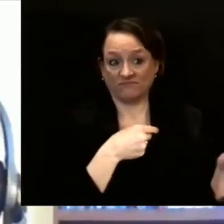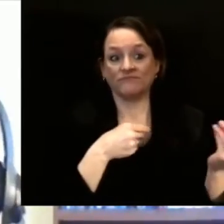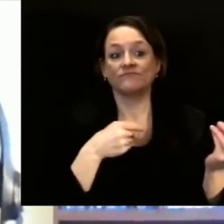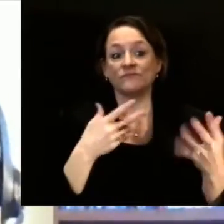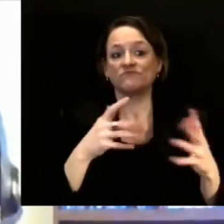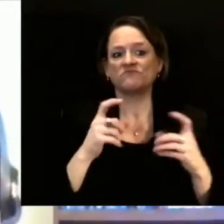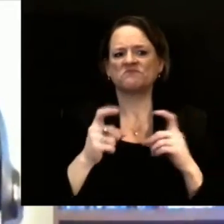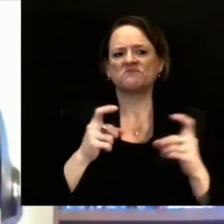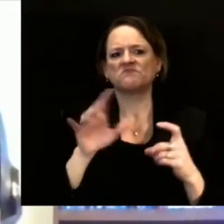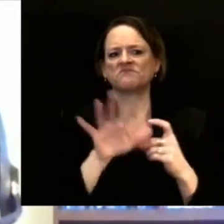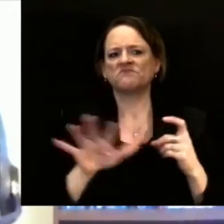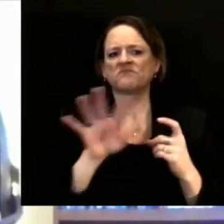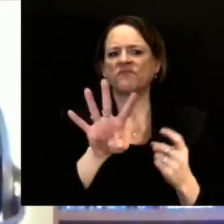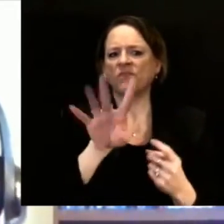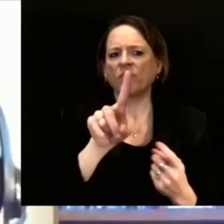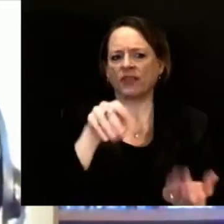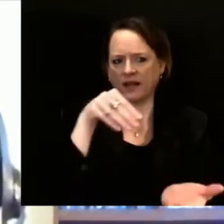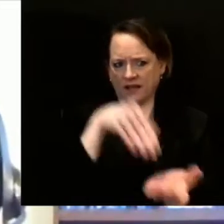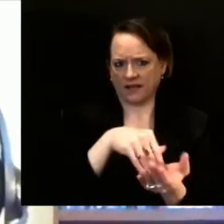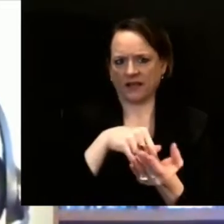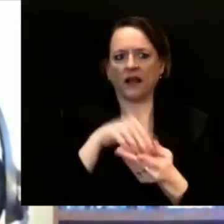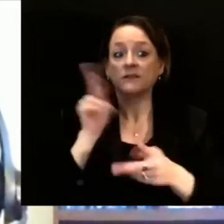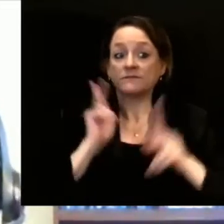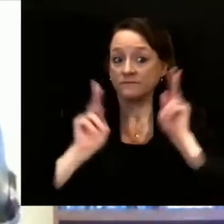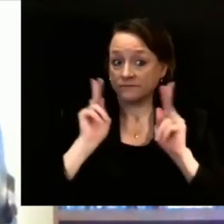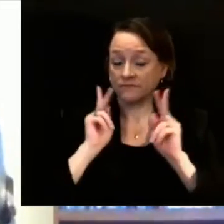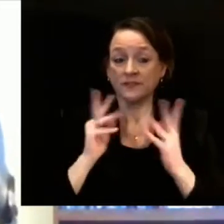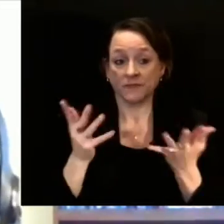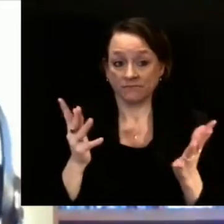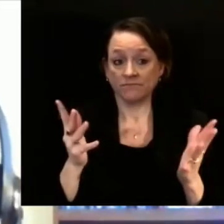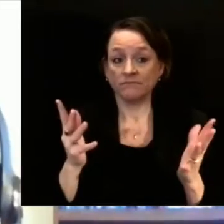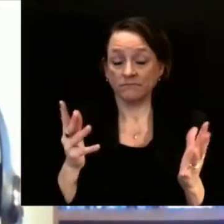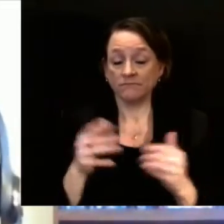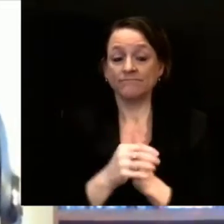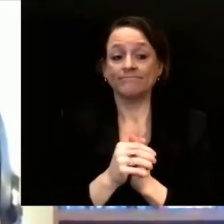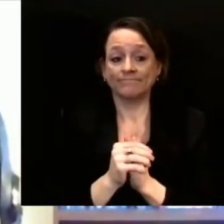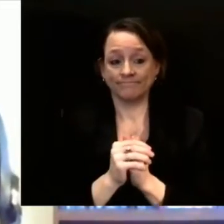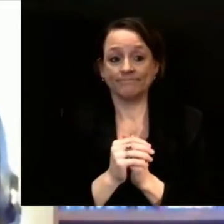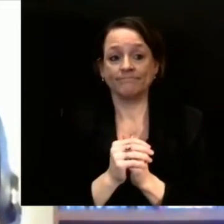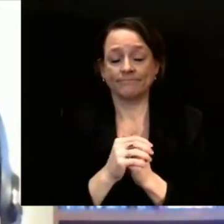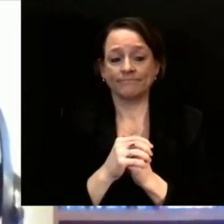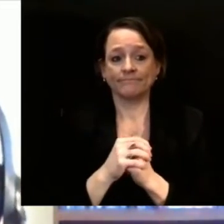program until later in January when we'd saved up enough doses.